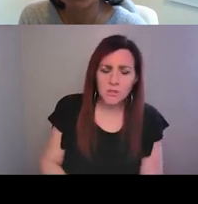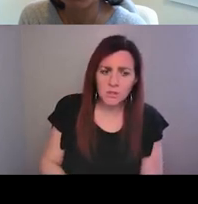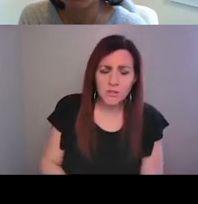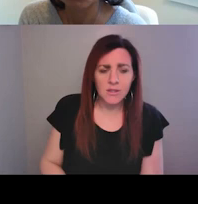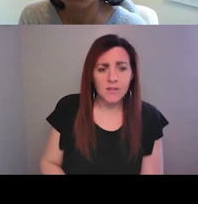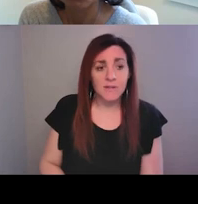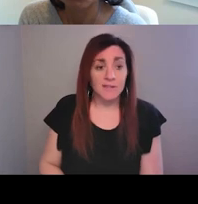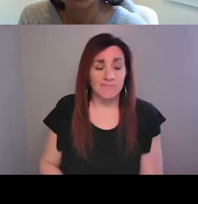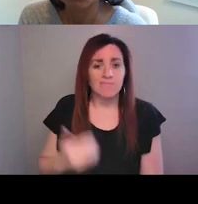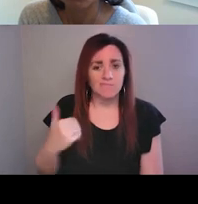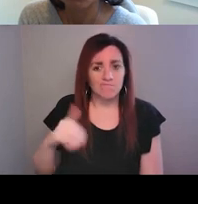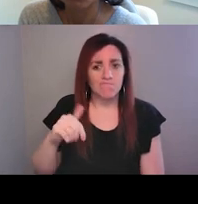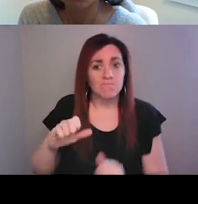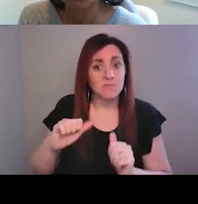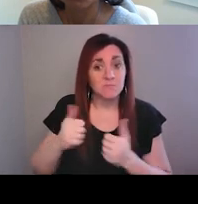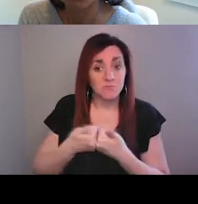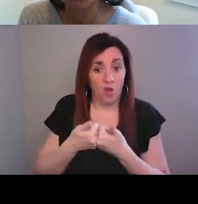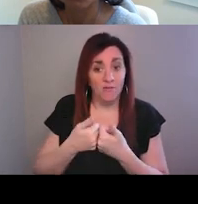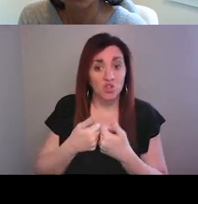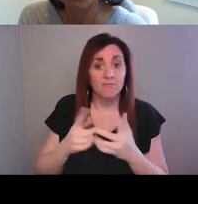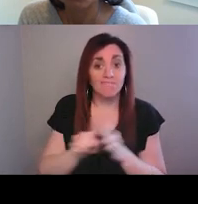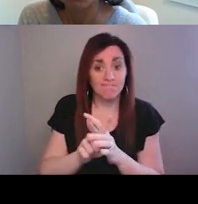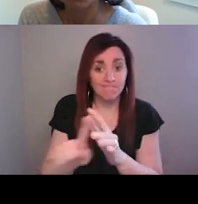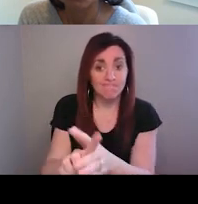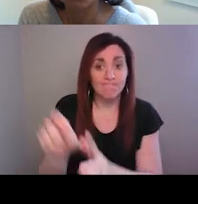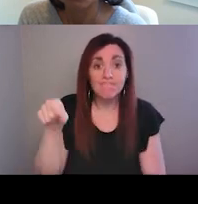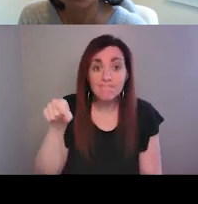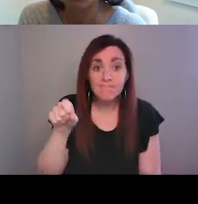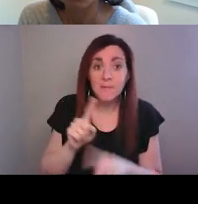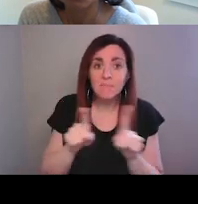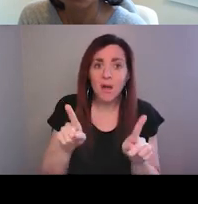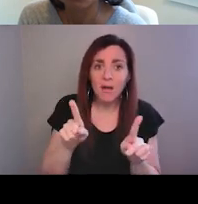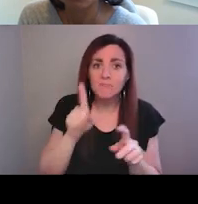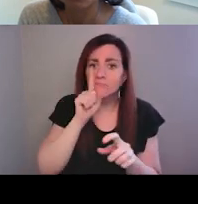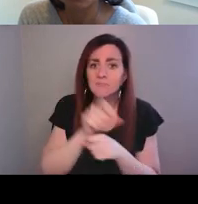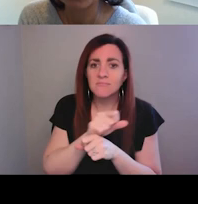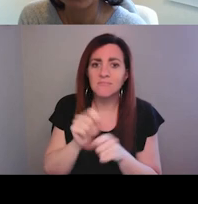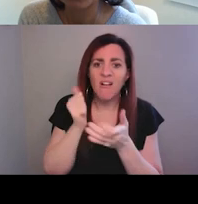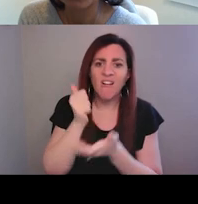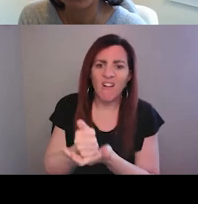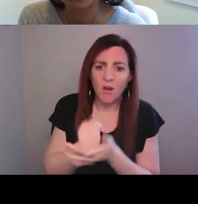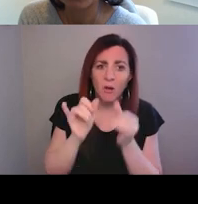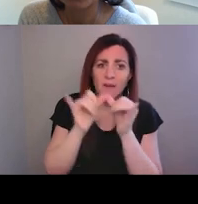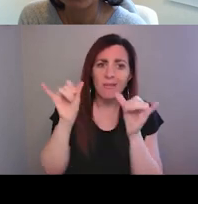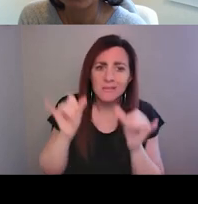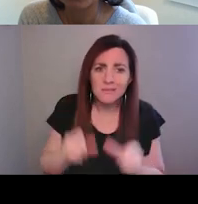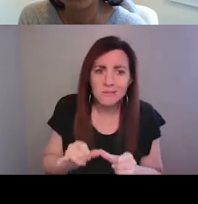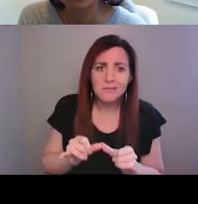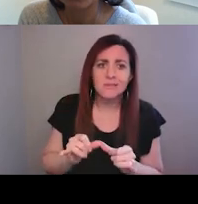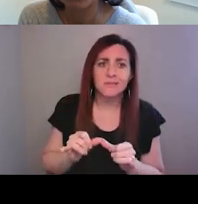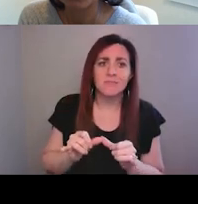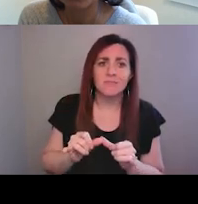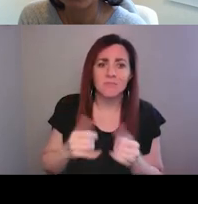a challenge. And but it has really, really helped our system with having